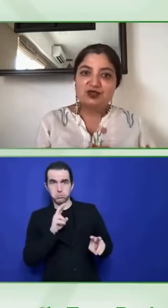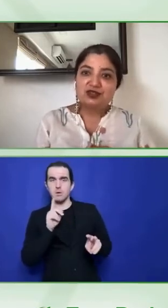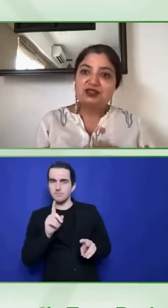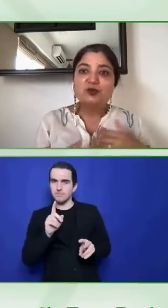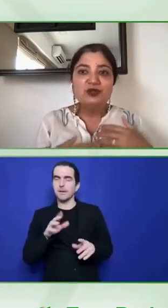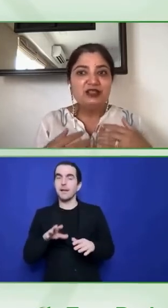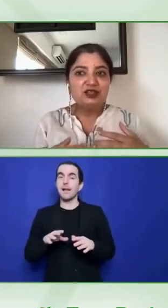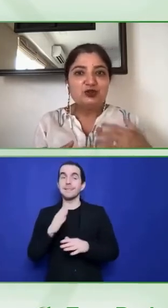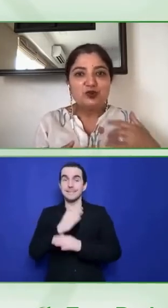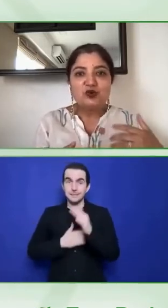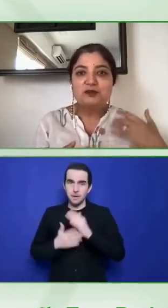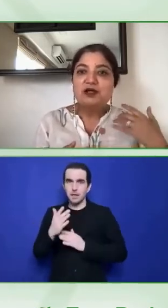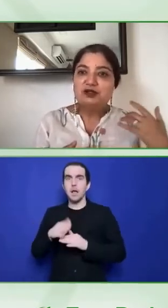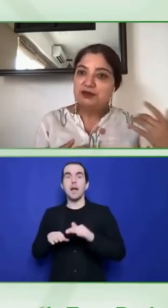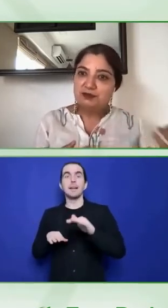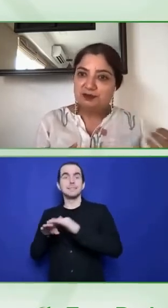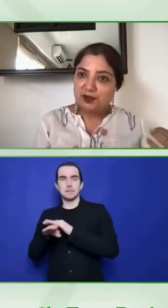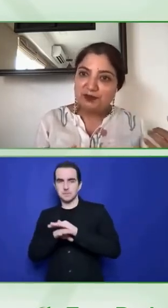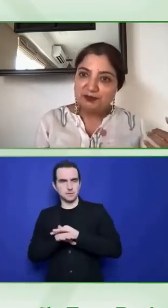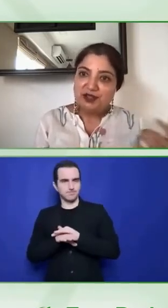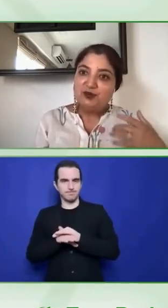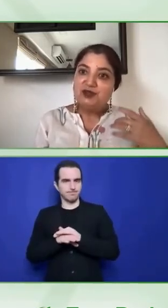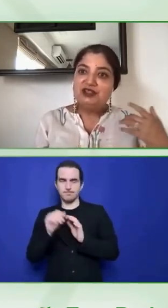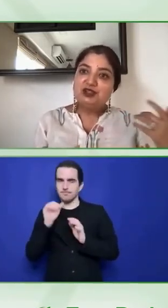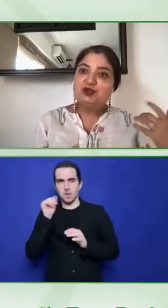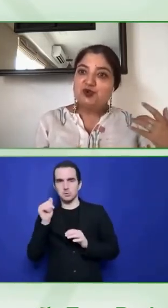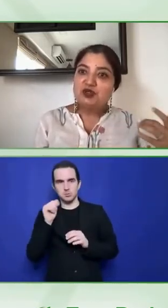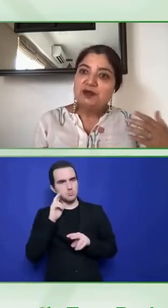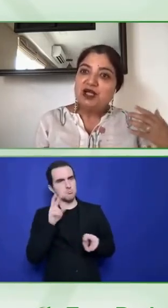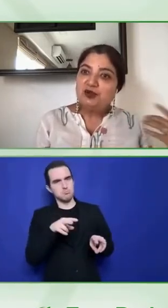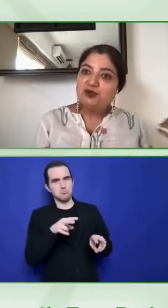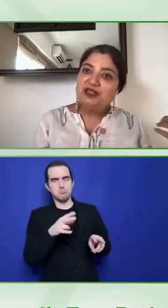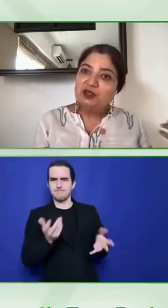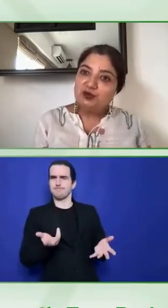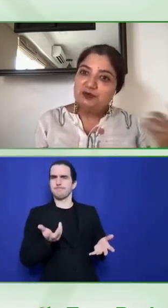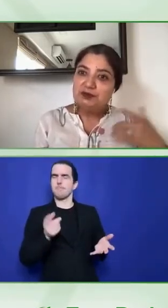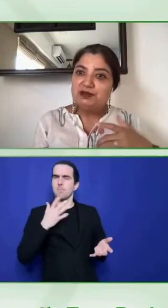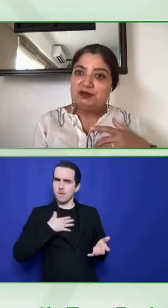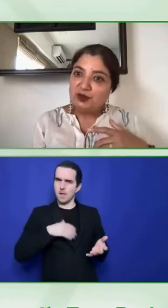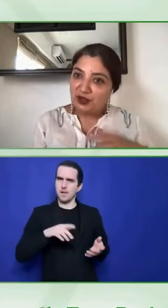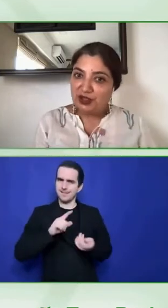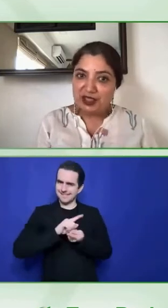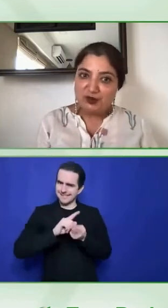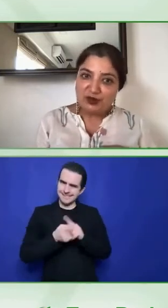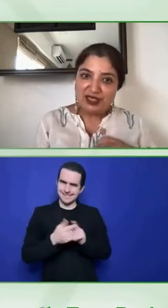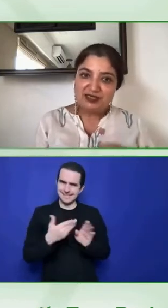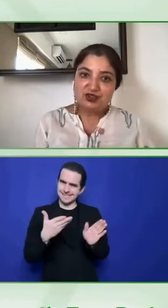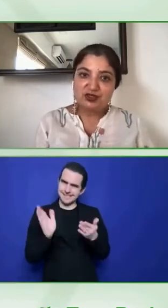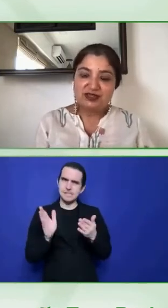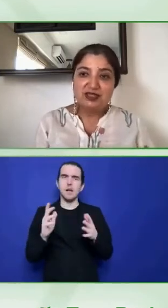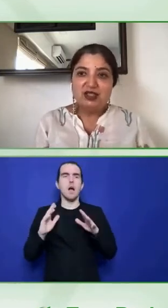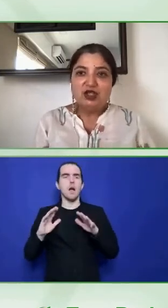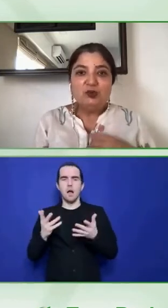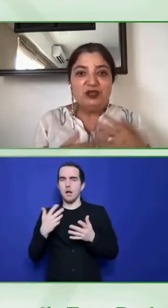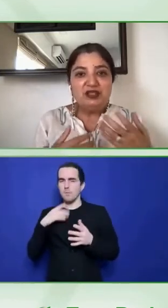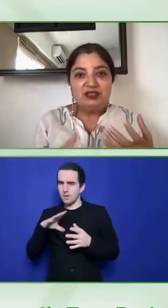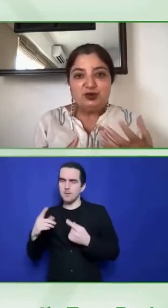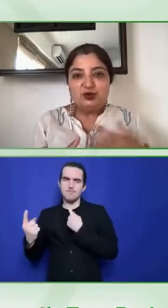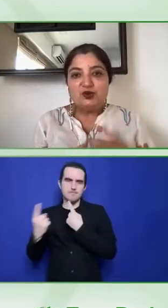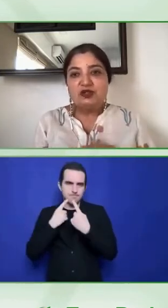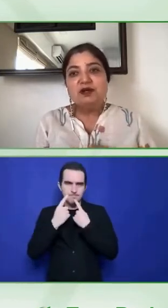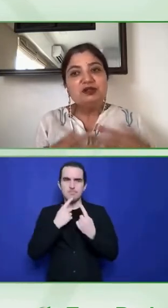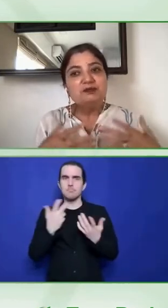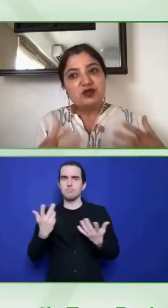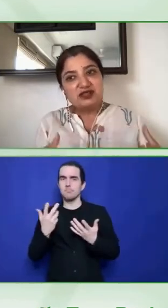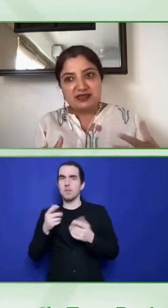organizations, we needed to talk about the people problem. We needed to talk about how do we include people in their organizations. We